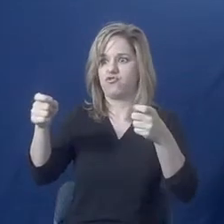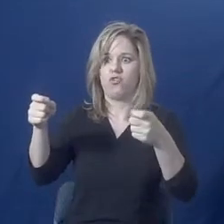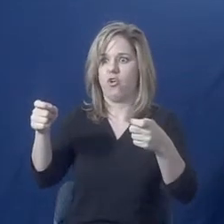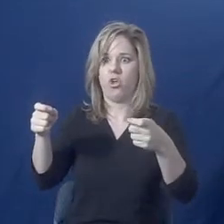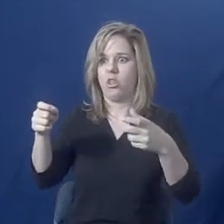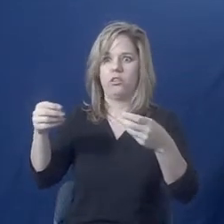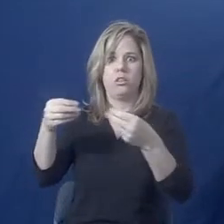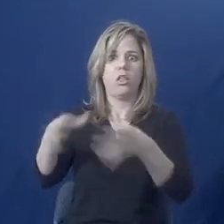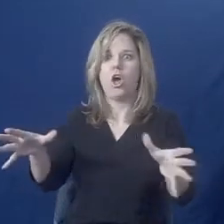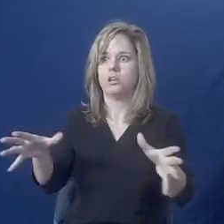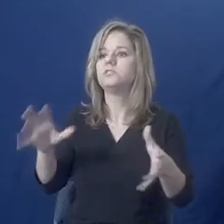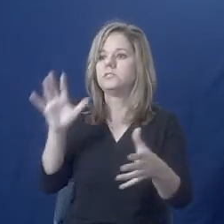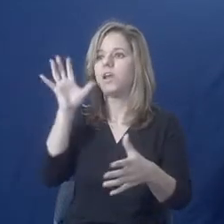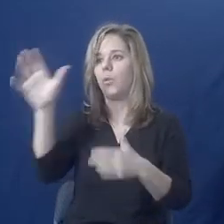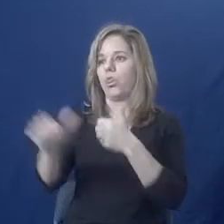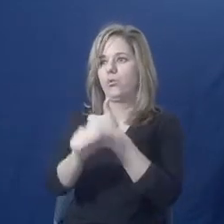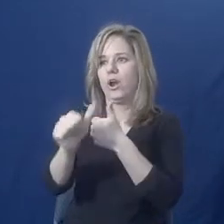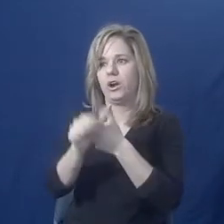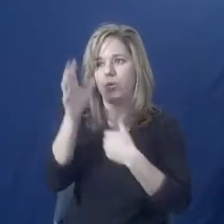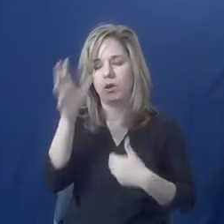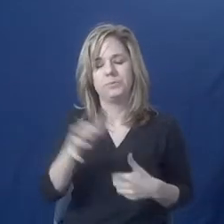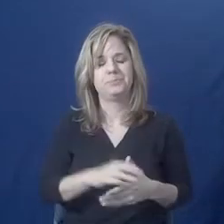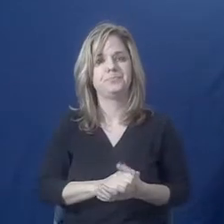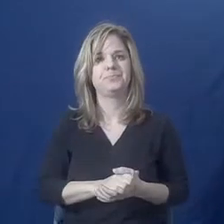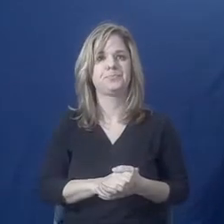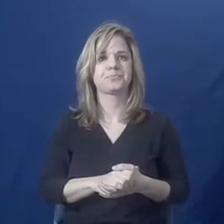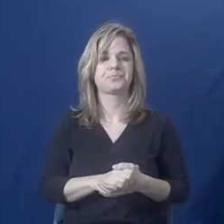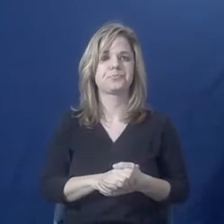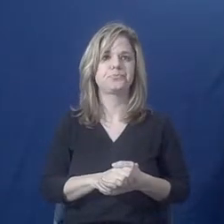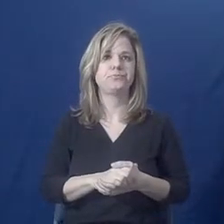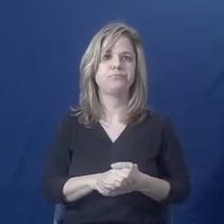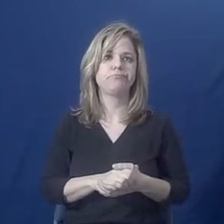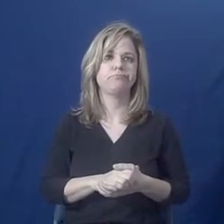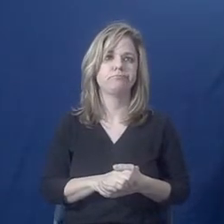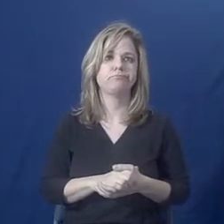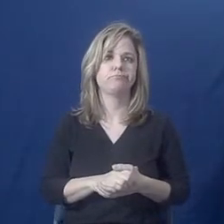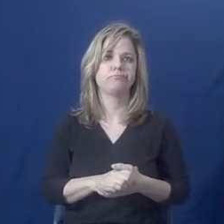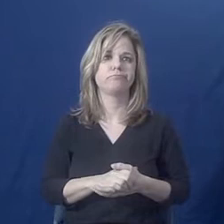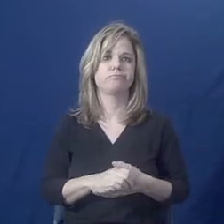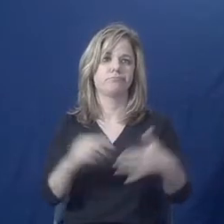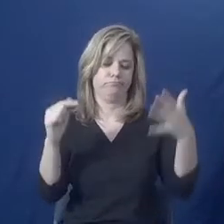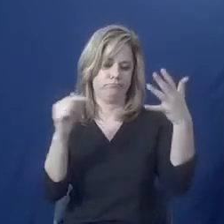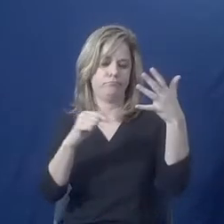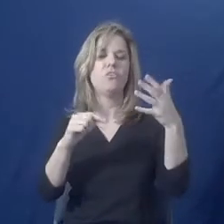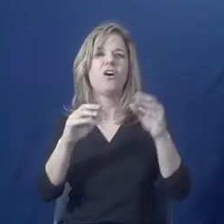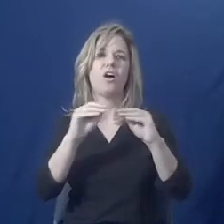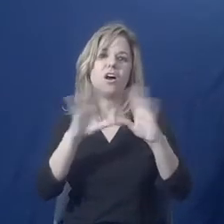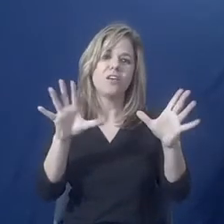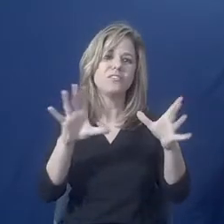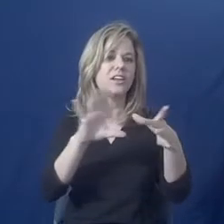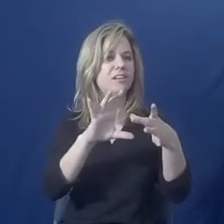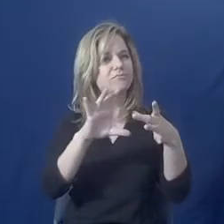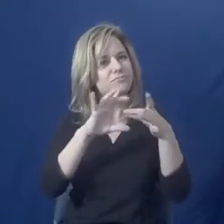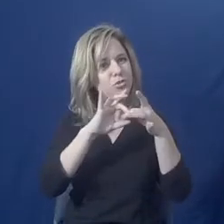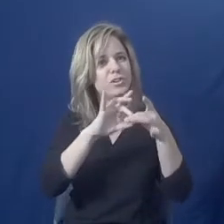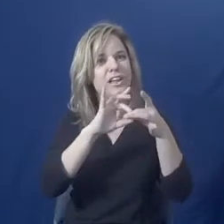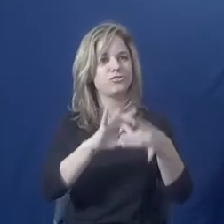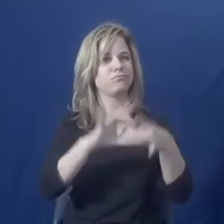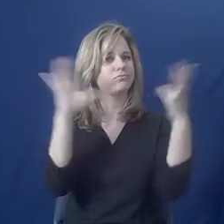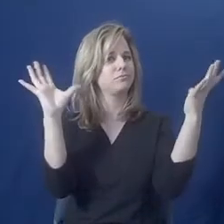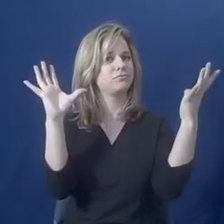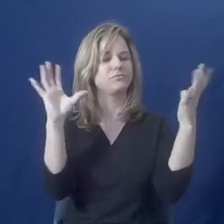control that they want to have. There's obviously the loss of relationship. So